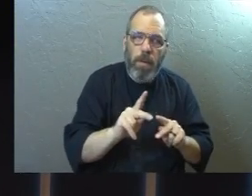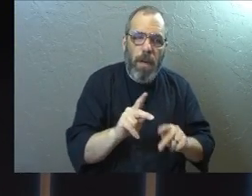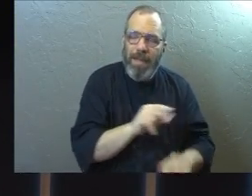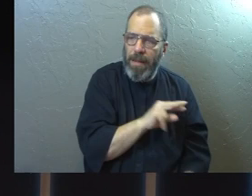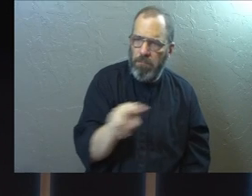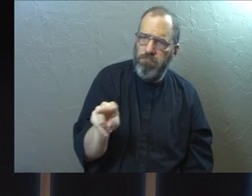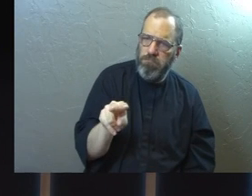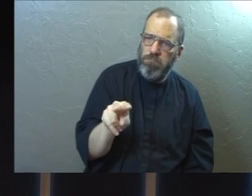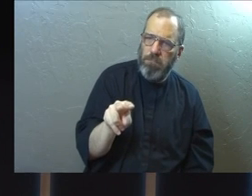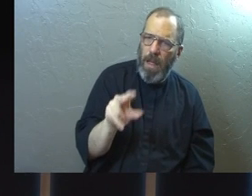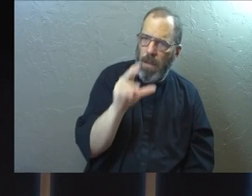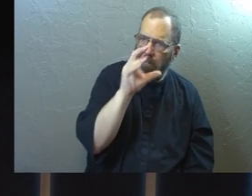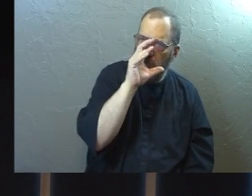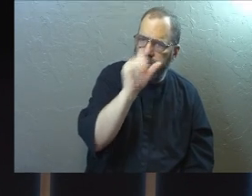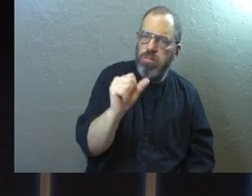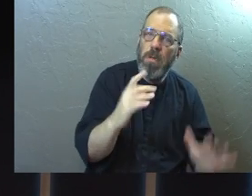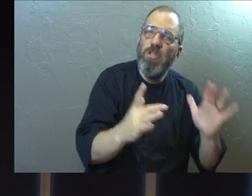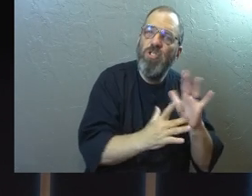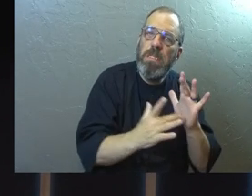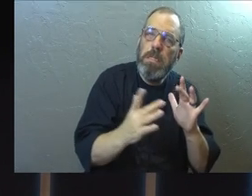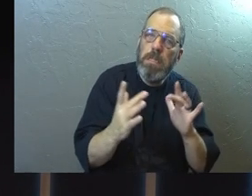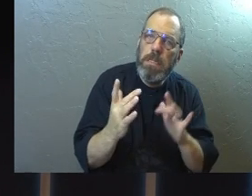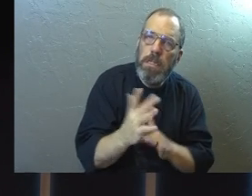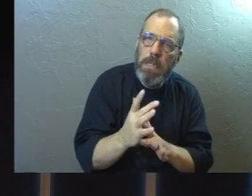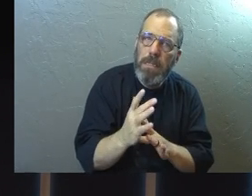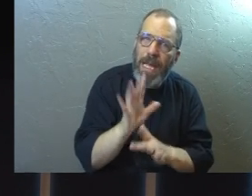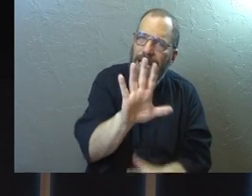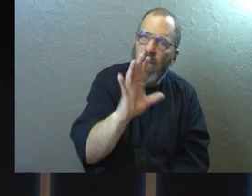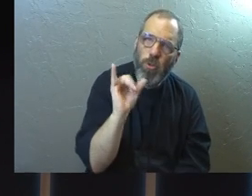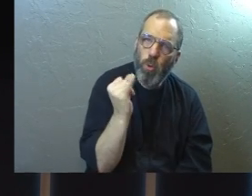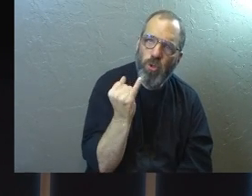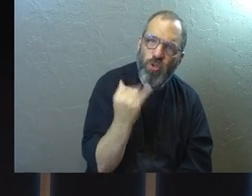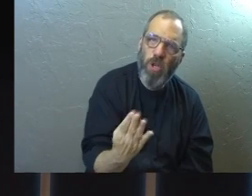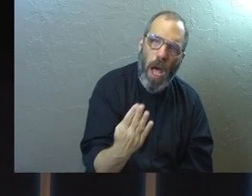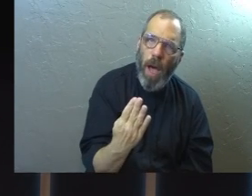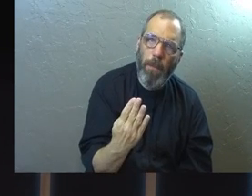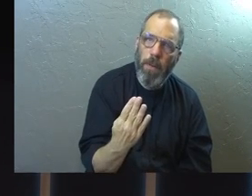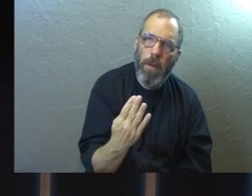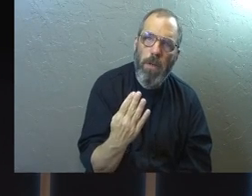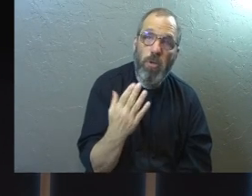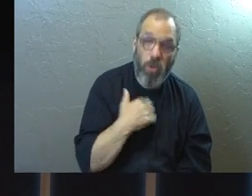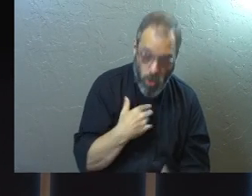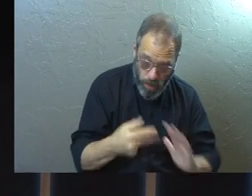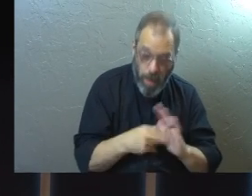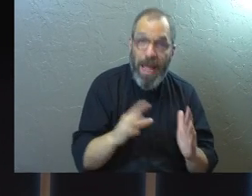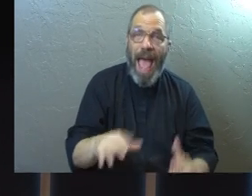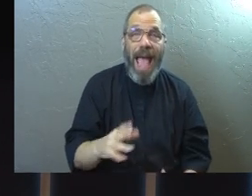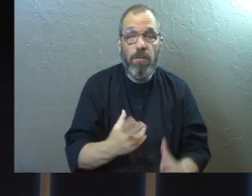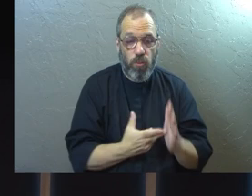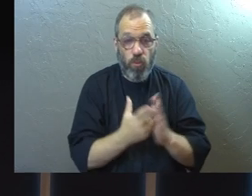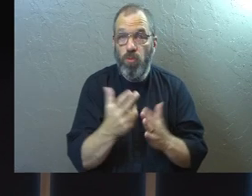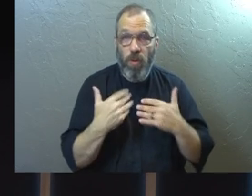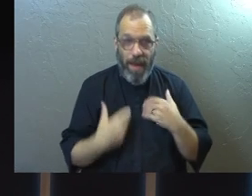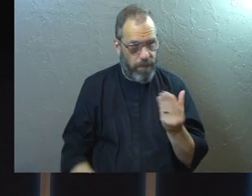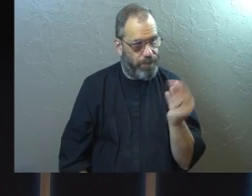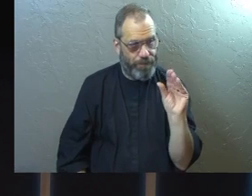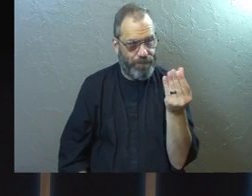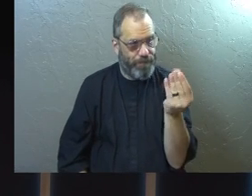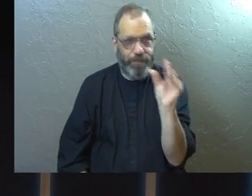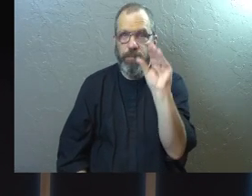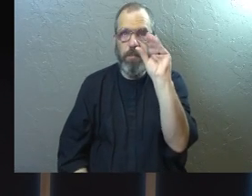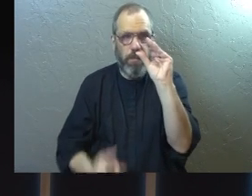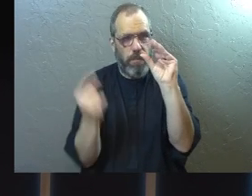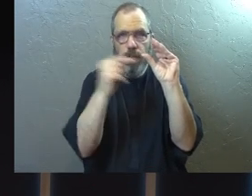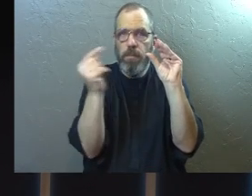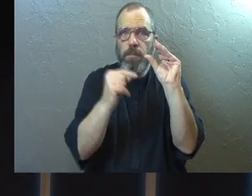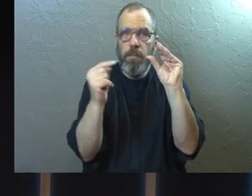drawn to Jesus Christ. It's part of your job in this world. You have a great purpose. You also have truth. You have the only